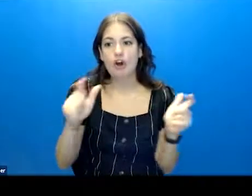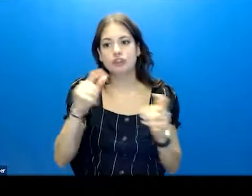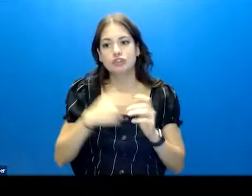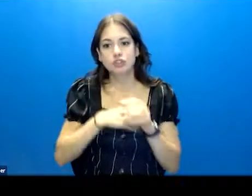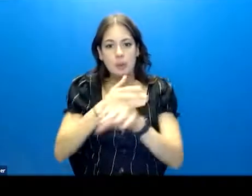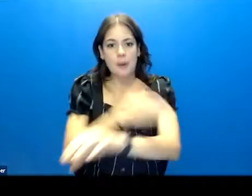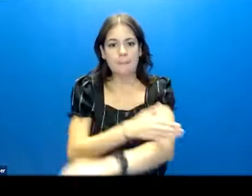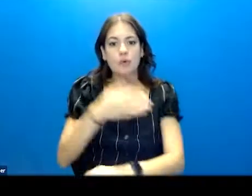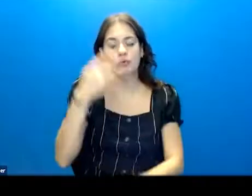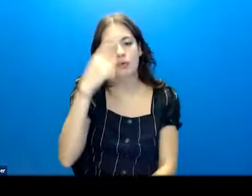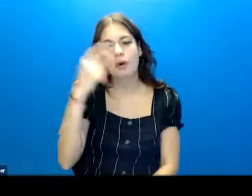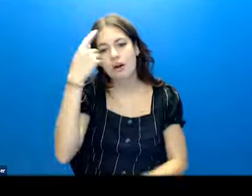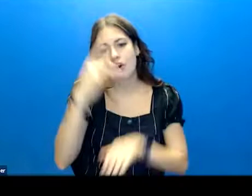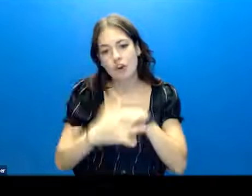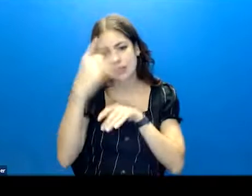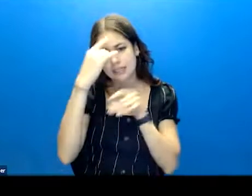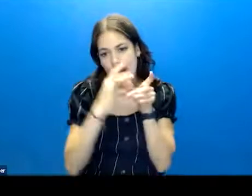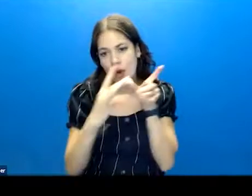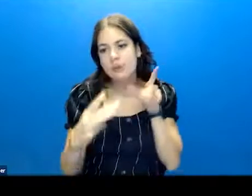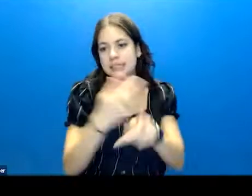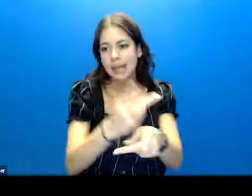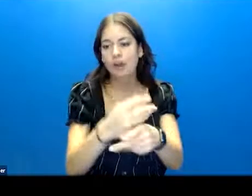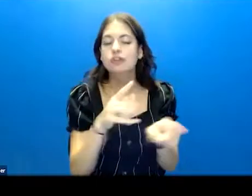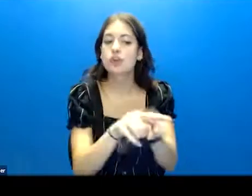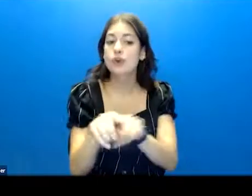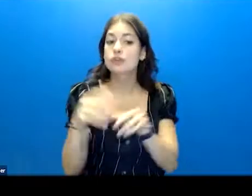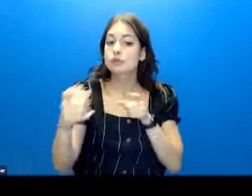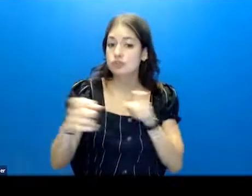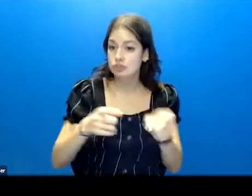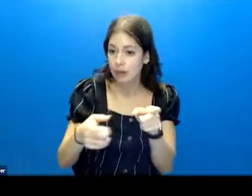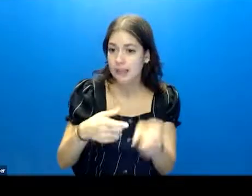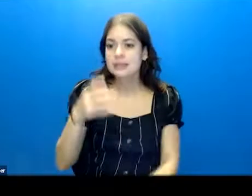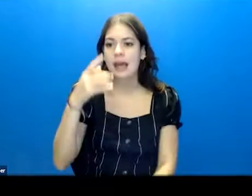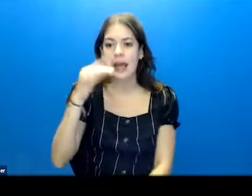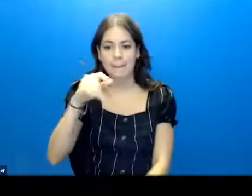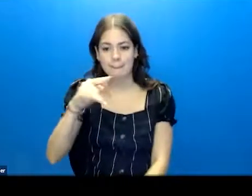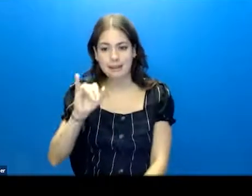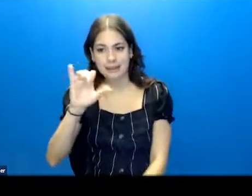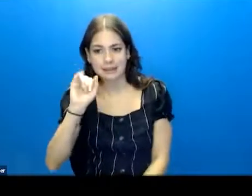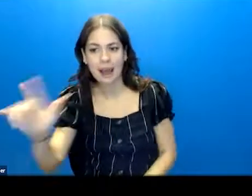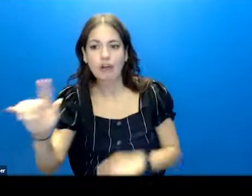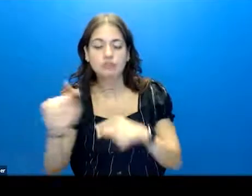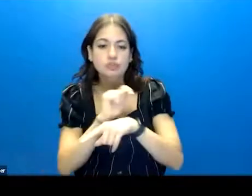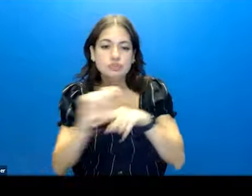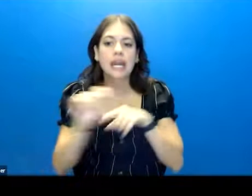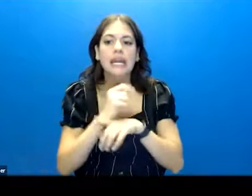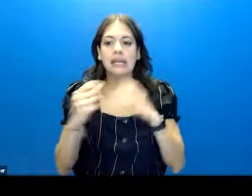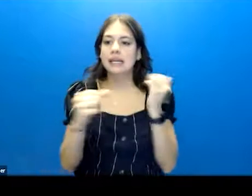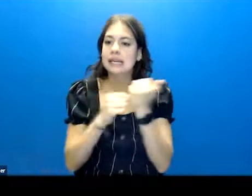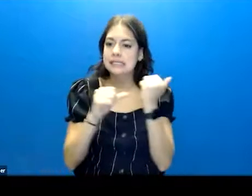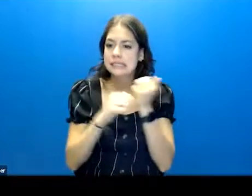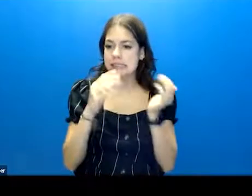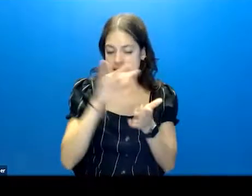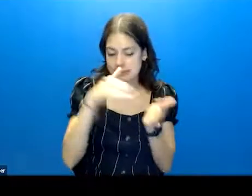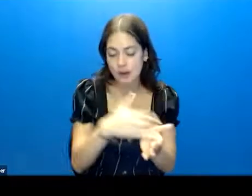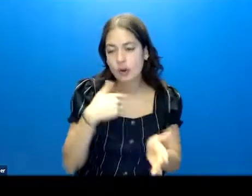improve outcomes for early psychosis care. She also directs the EPICAL-affiliated Training and Technical Assistance Center, which